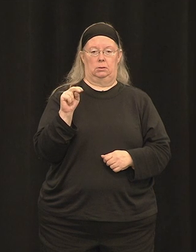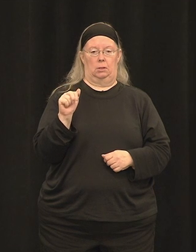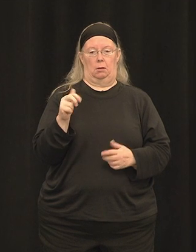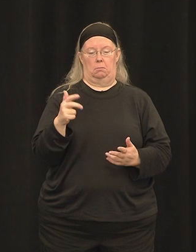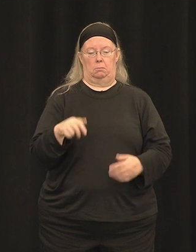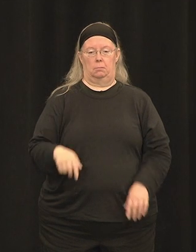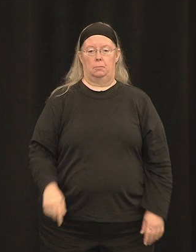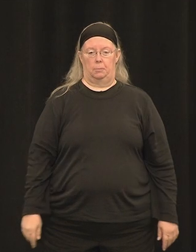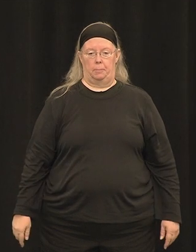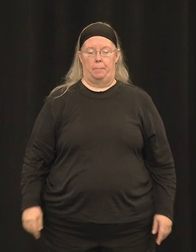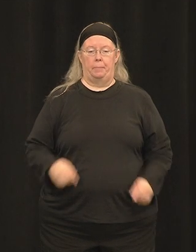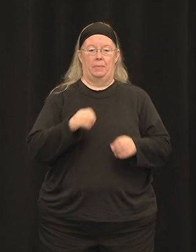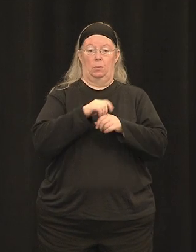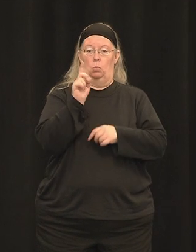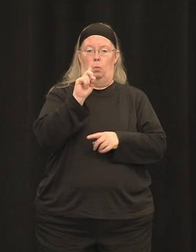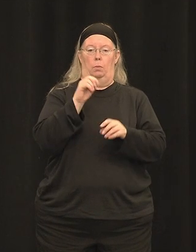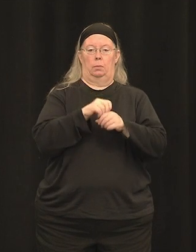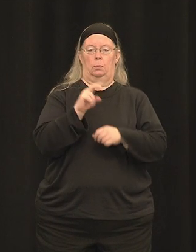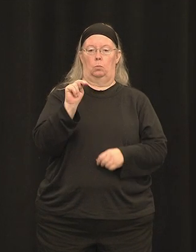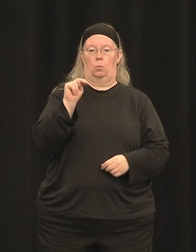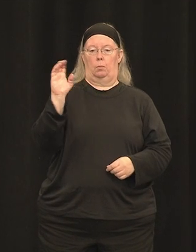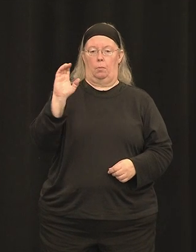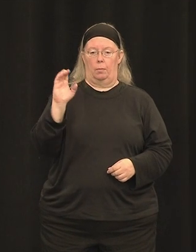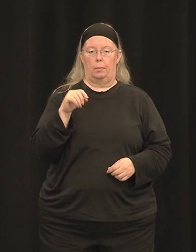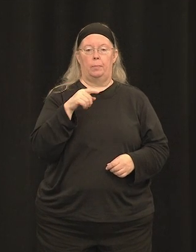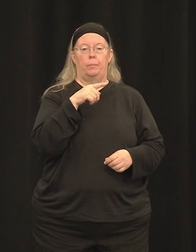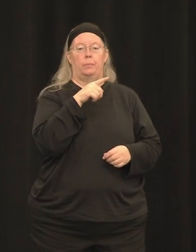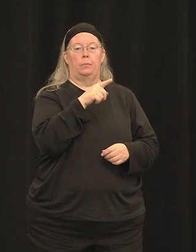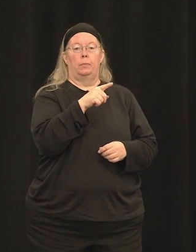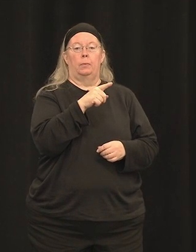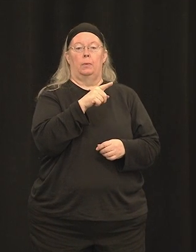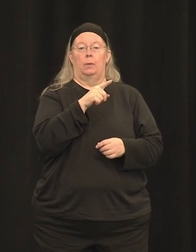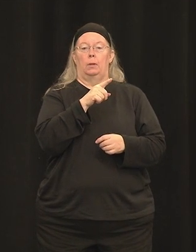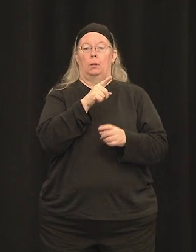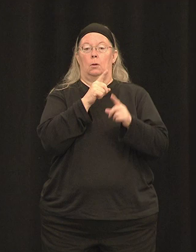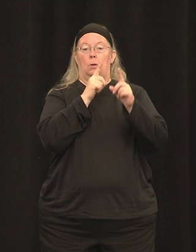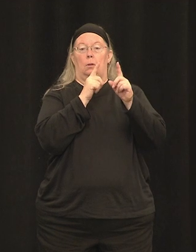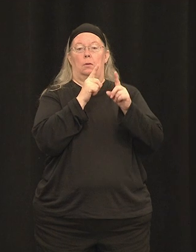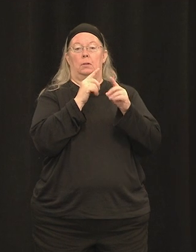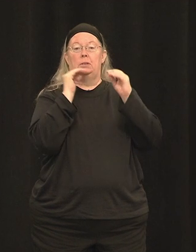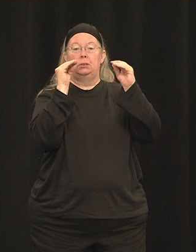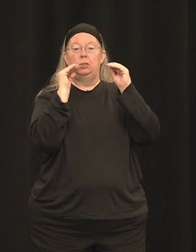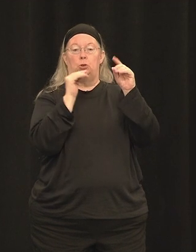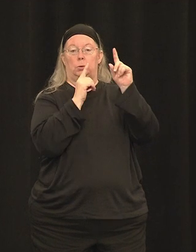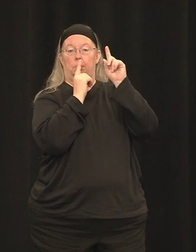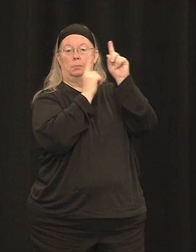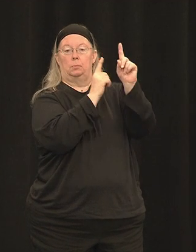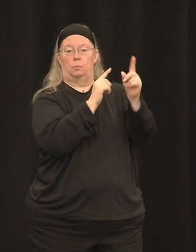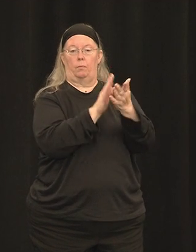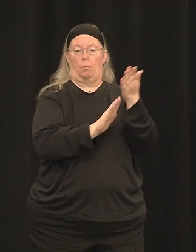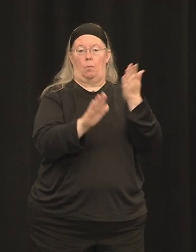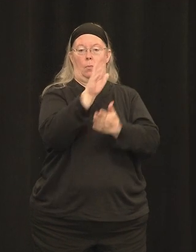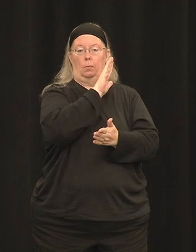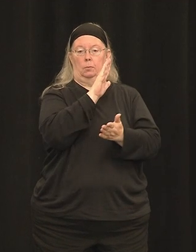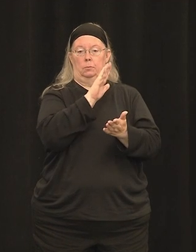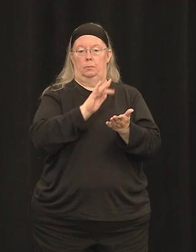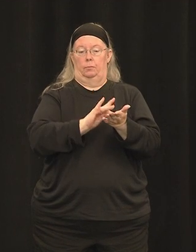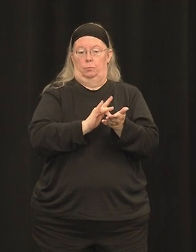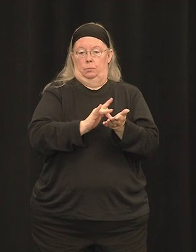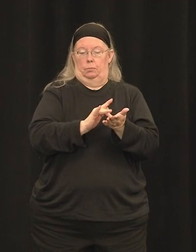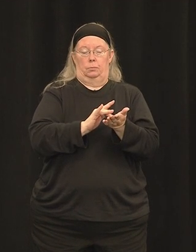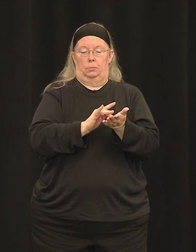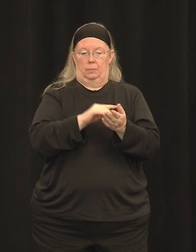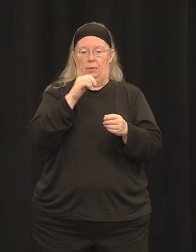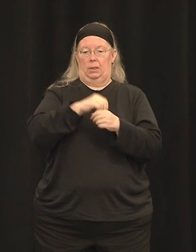in the teaching mission of the College of Medicine at the University of Florida and is passionate